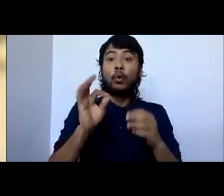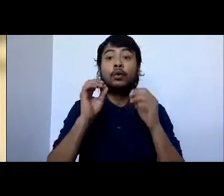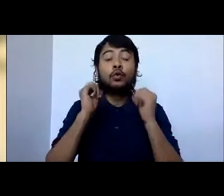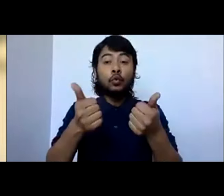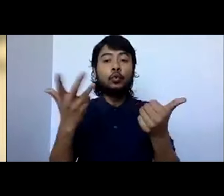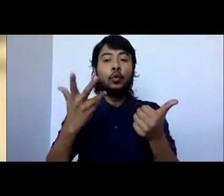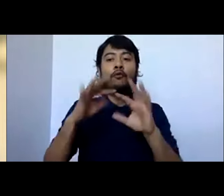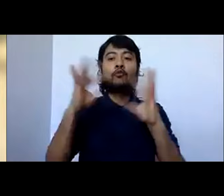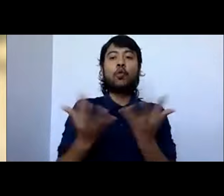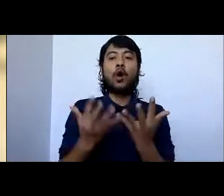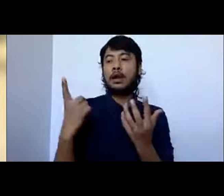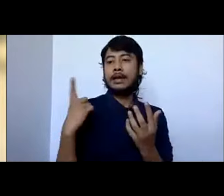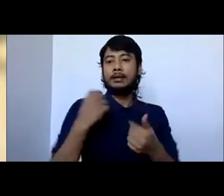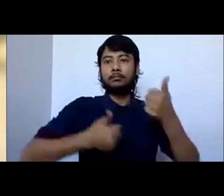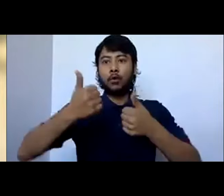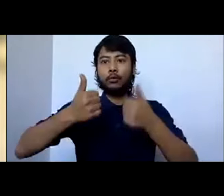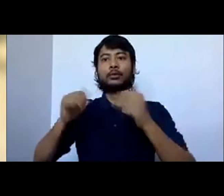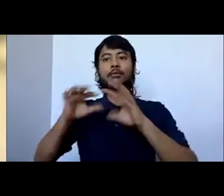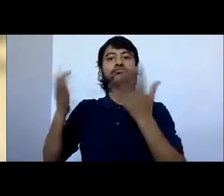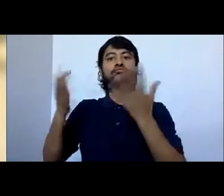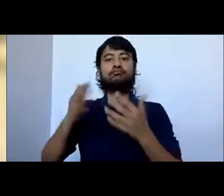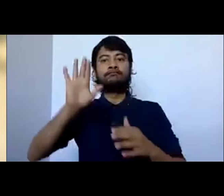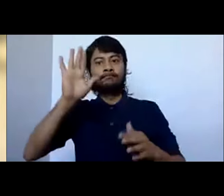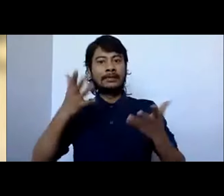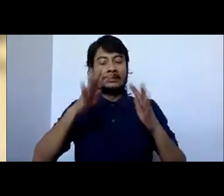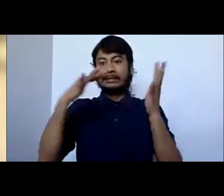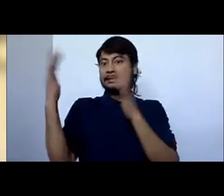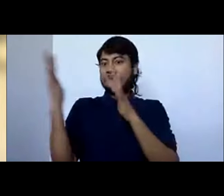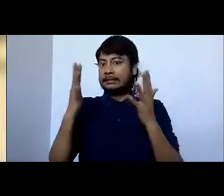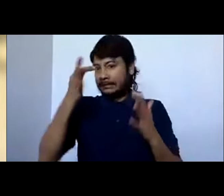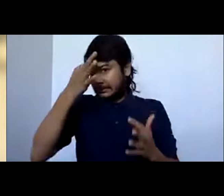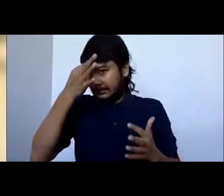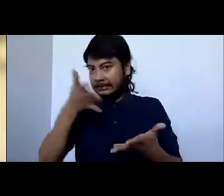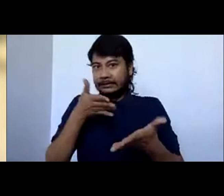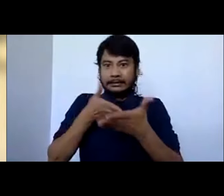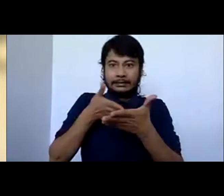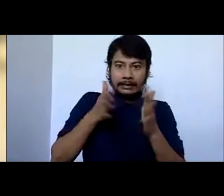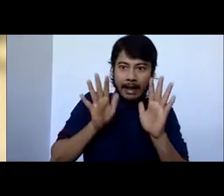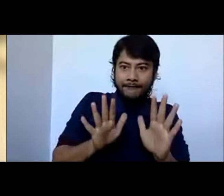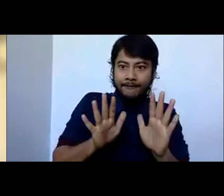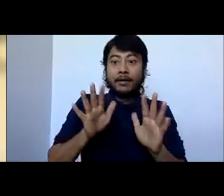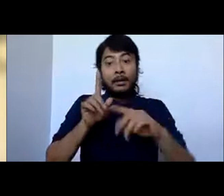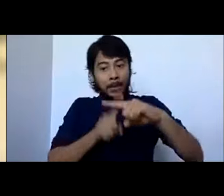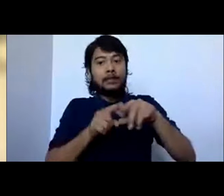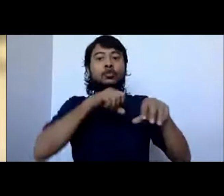of, you people like you, your organizations are very important in this discourse. So thank you so much